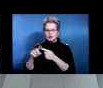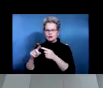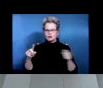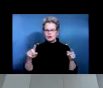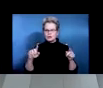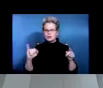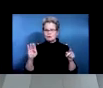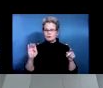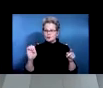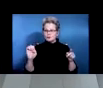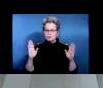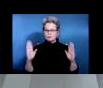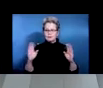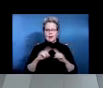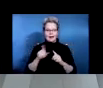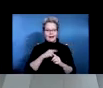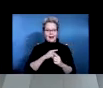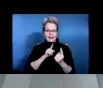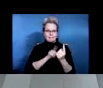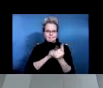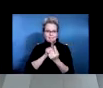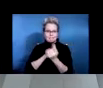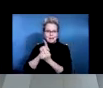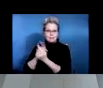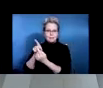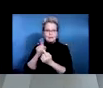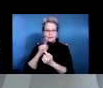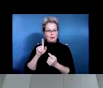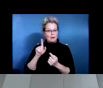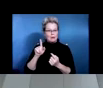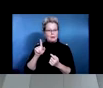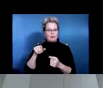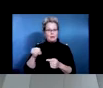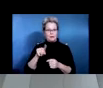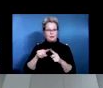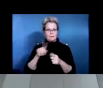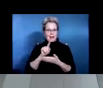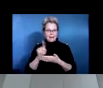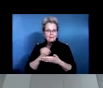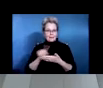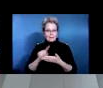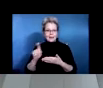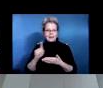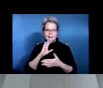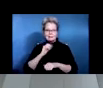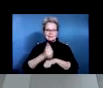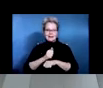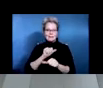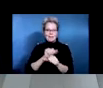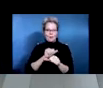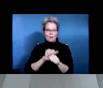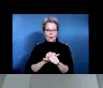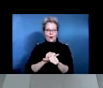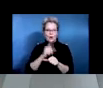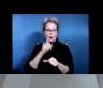um, I met with him weekly and we were doing work simulation. So not only did I create a task that required him to